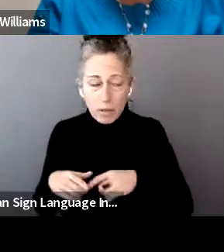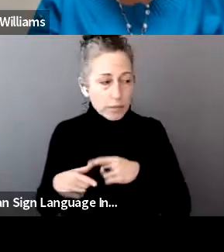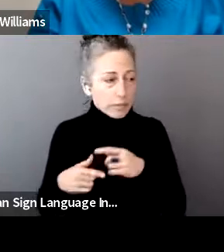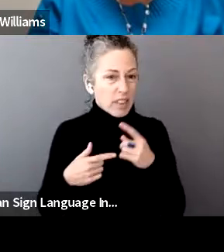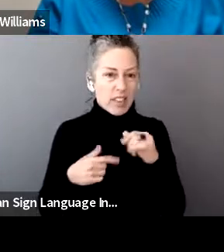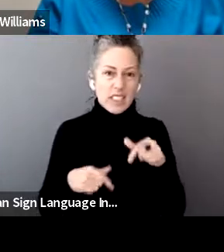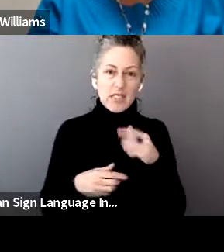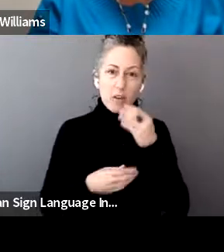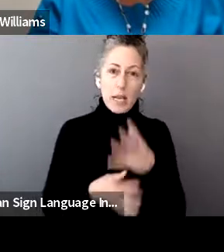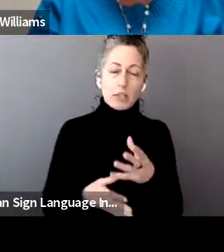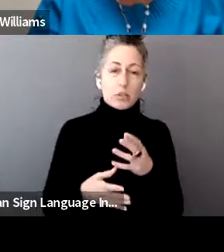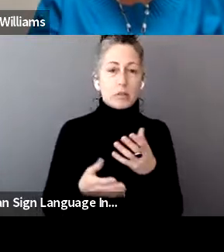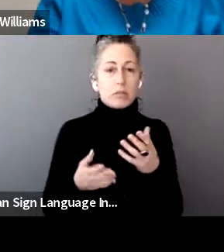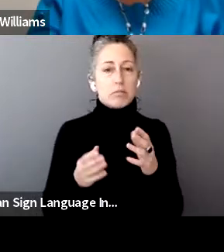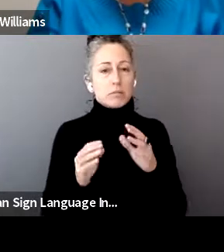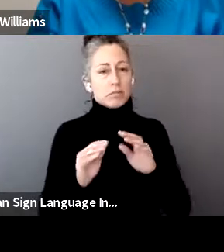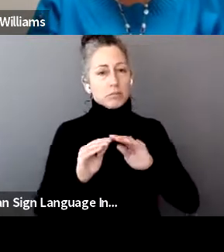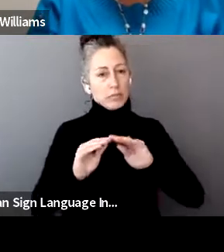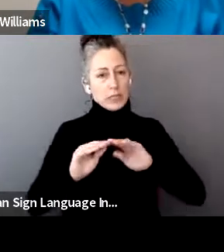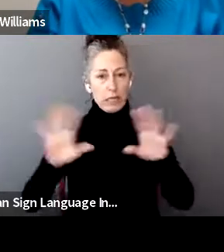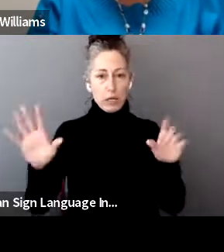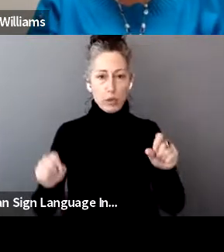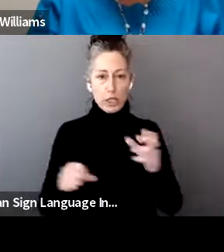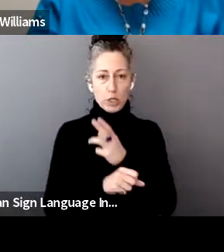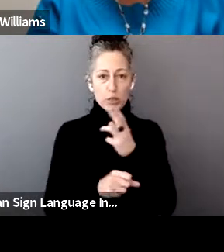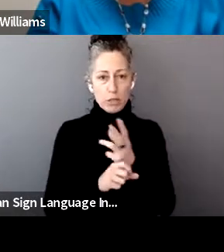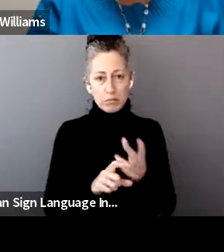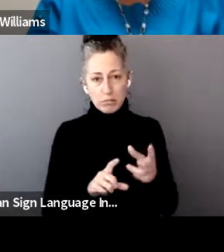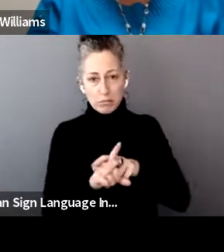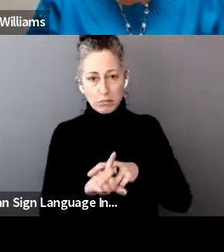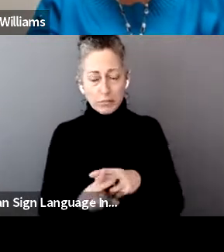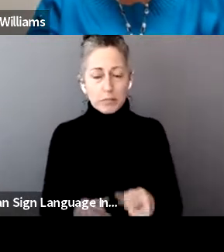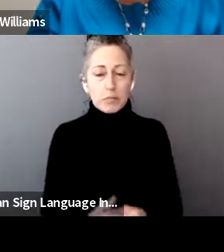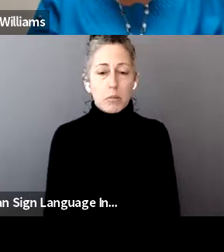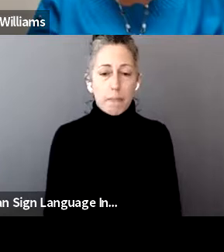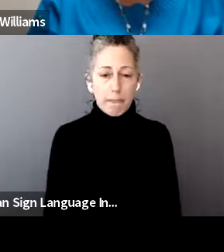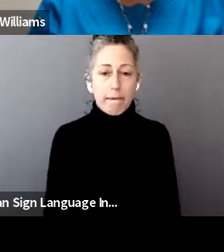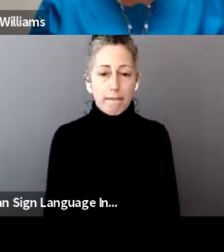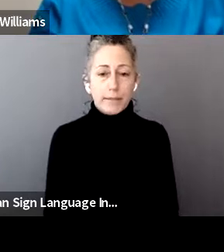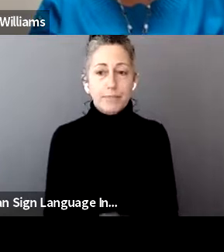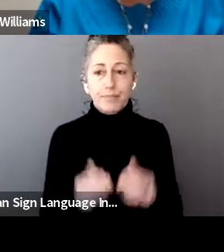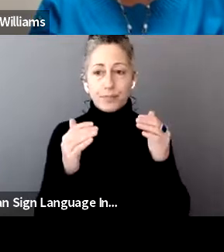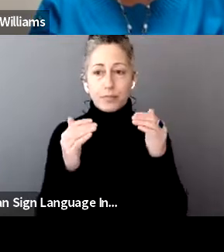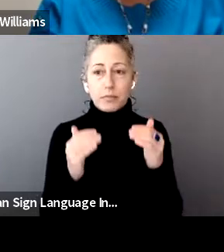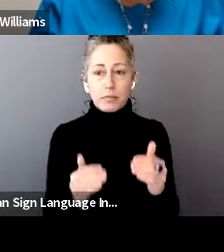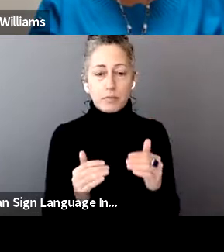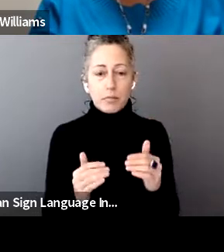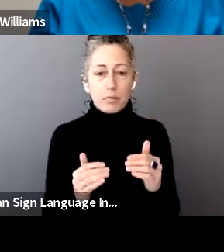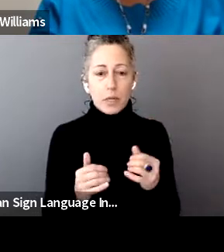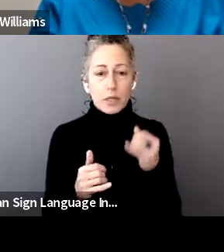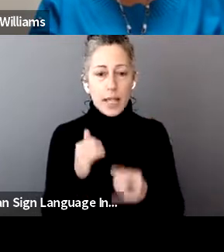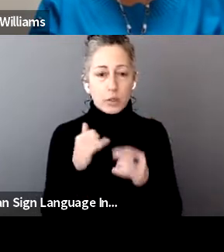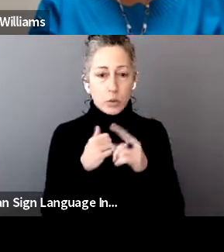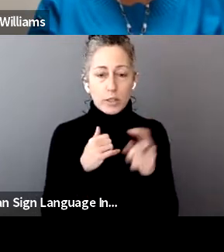is information that you can certainly use. I really appreciate that ladies. All right, now moving on to our last